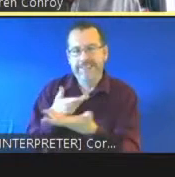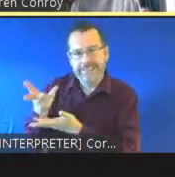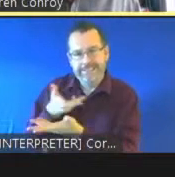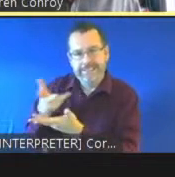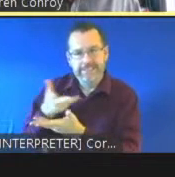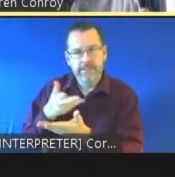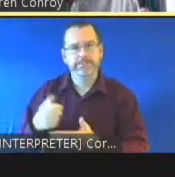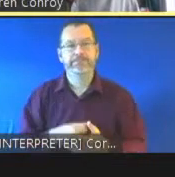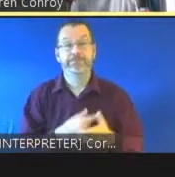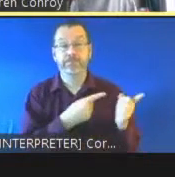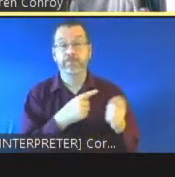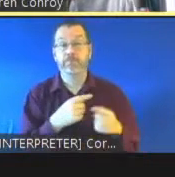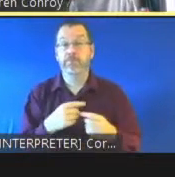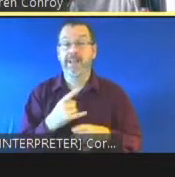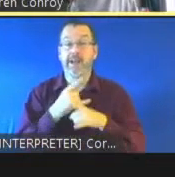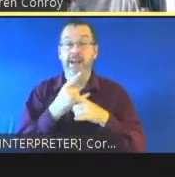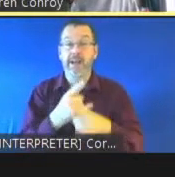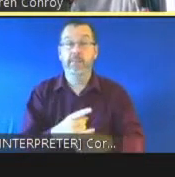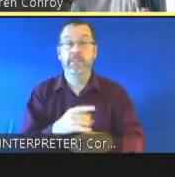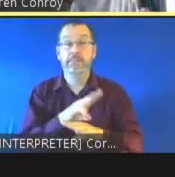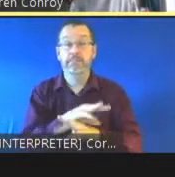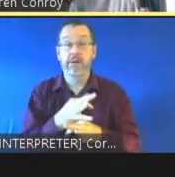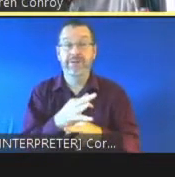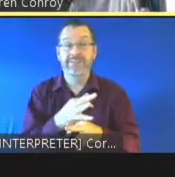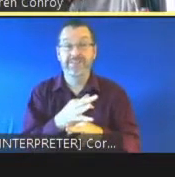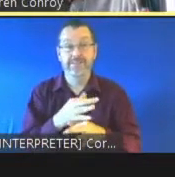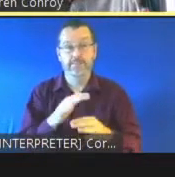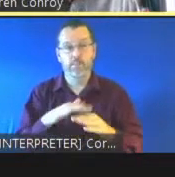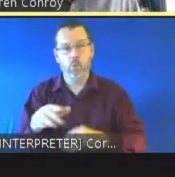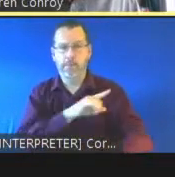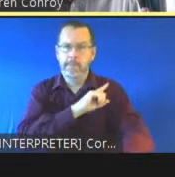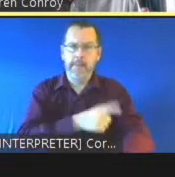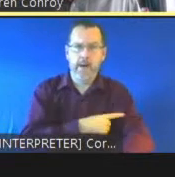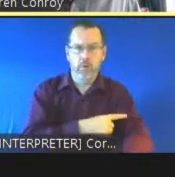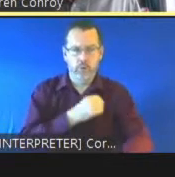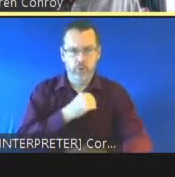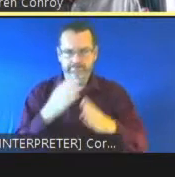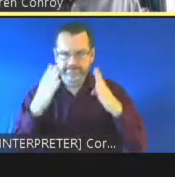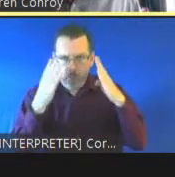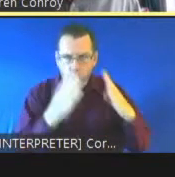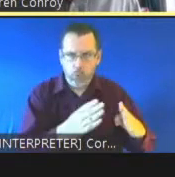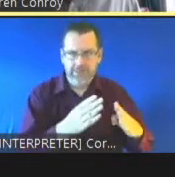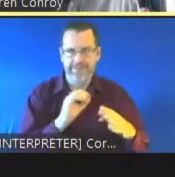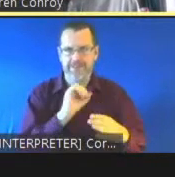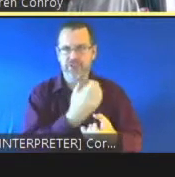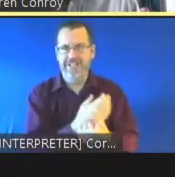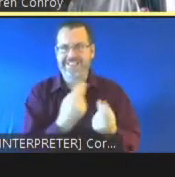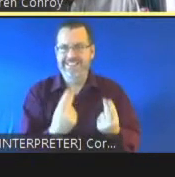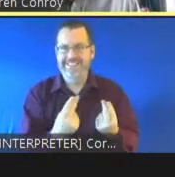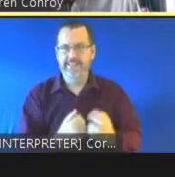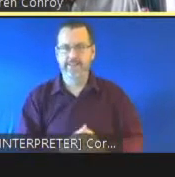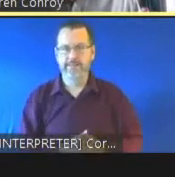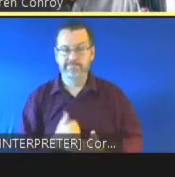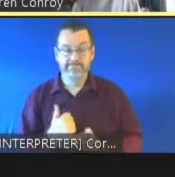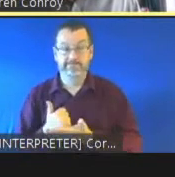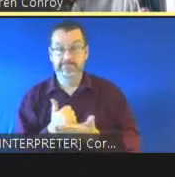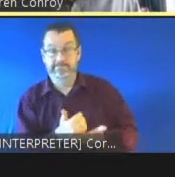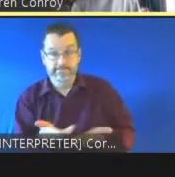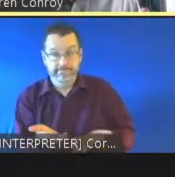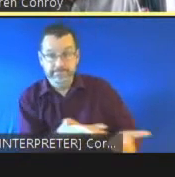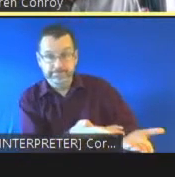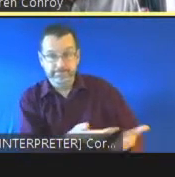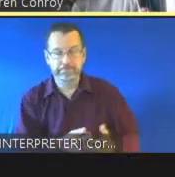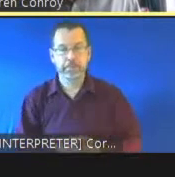and it promotes a long-term maintenance within that um the goal ultimately is that